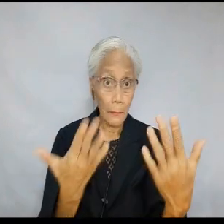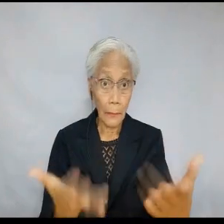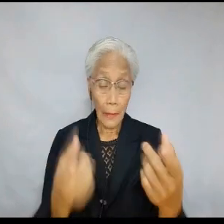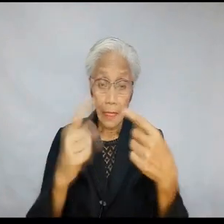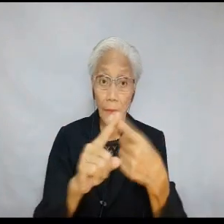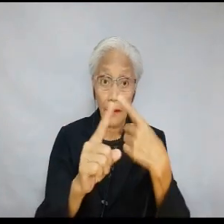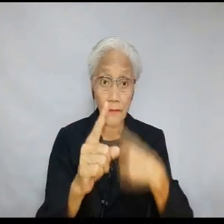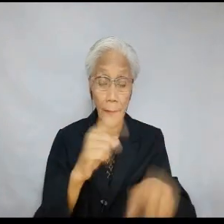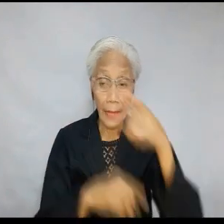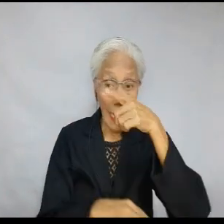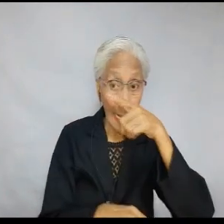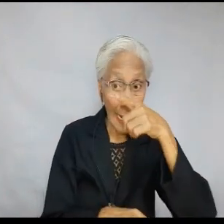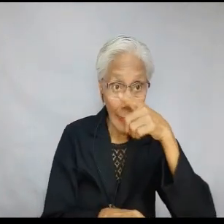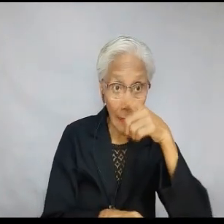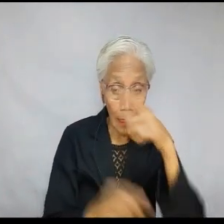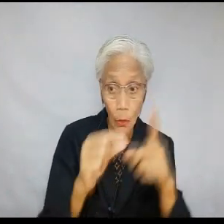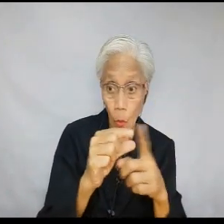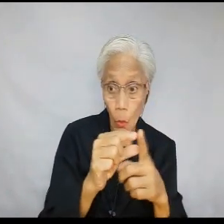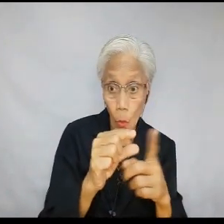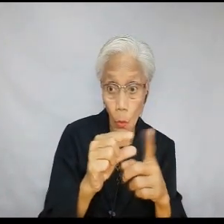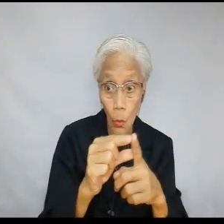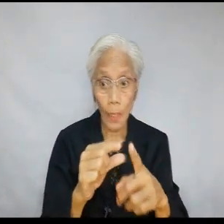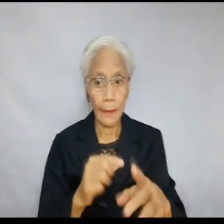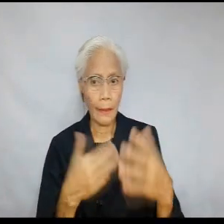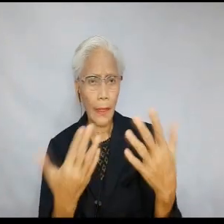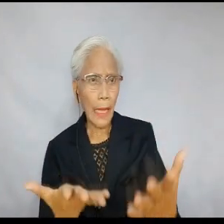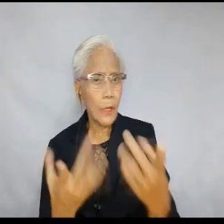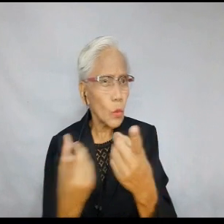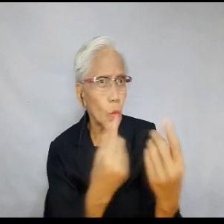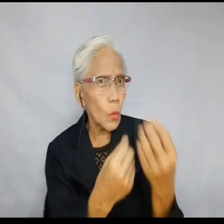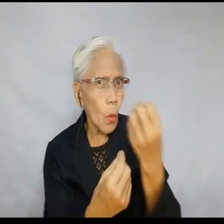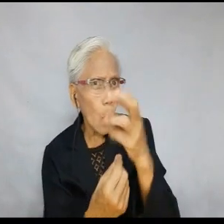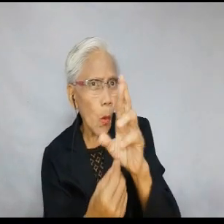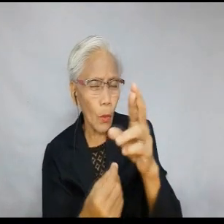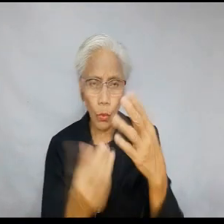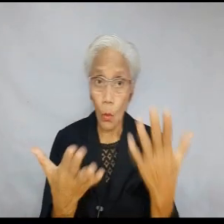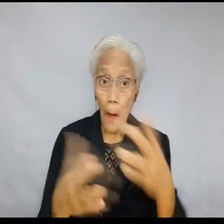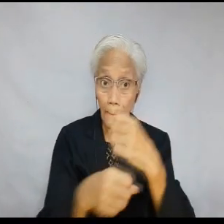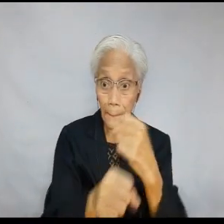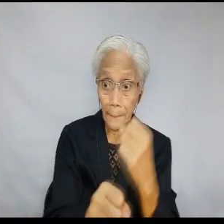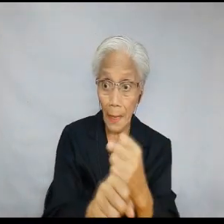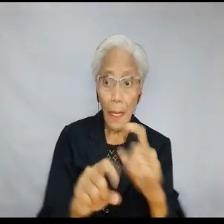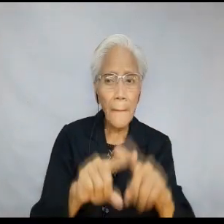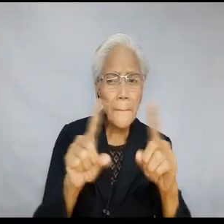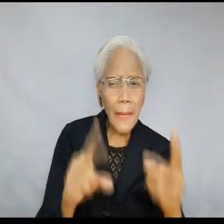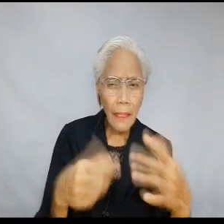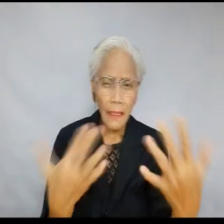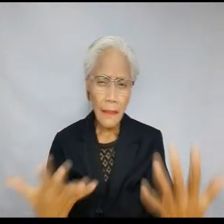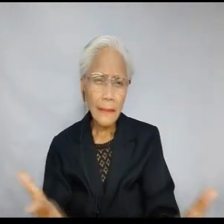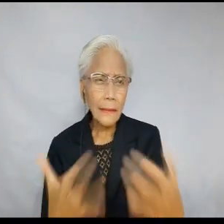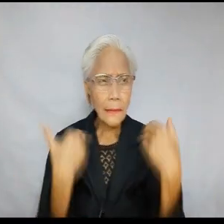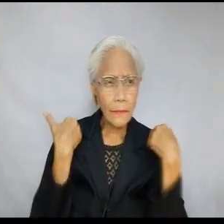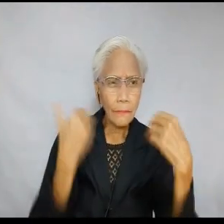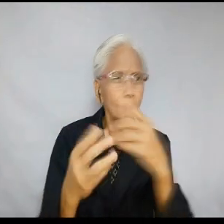Fashion comes from the Latin root word, facereg, meaning, to do, or to make. Hence, in the sense, it